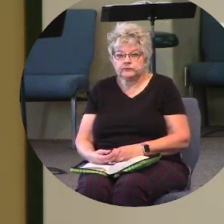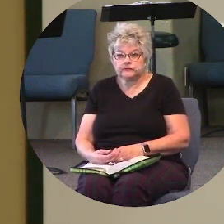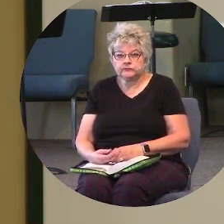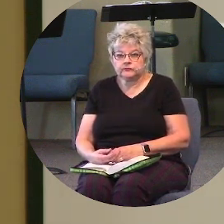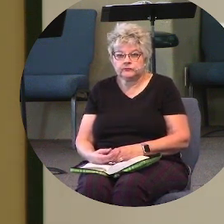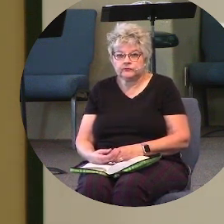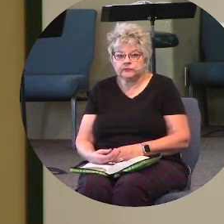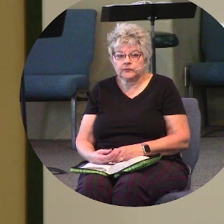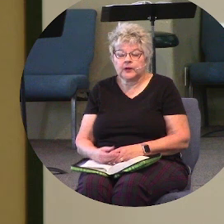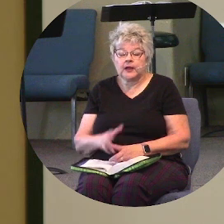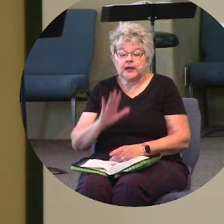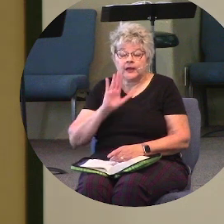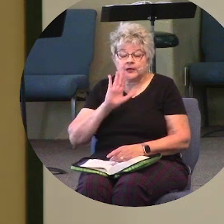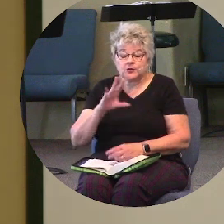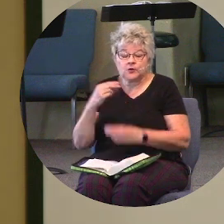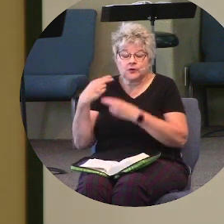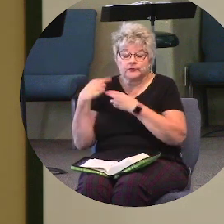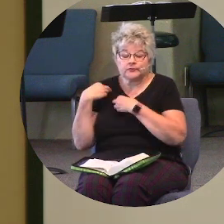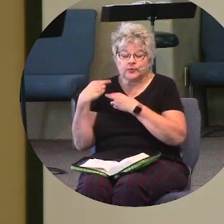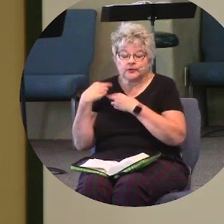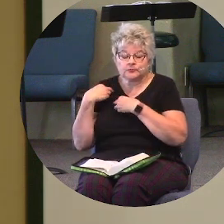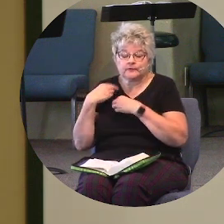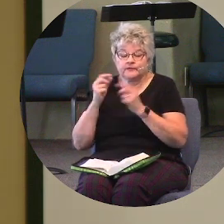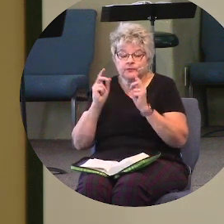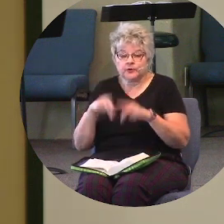You're responsible for the person in the mirror.